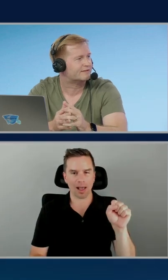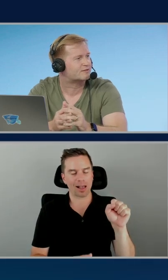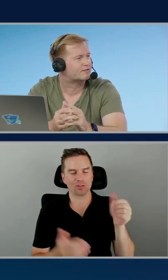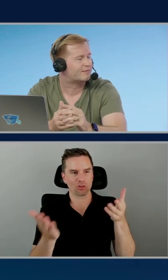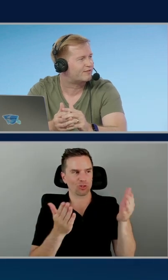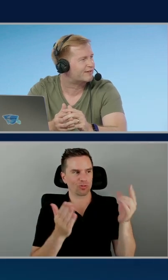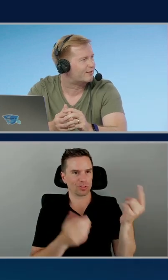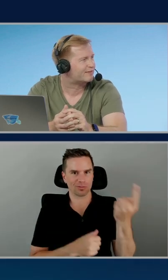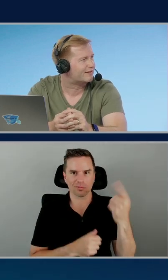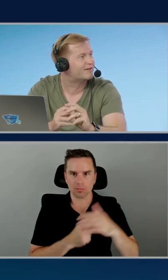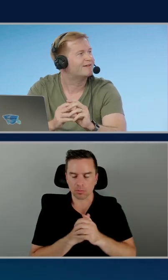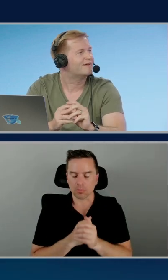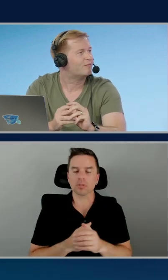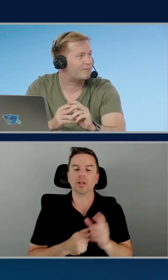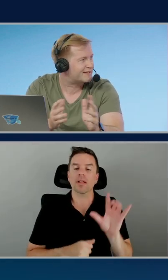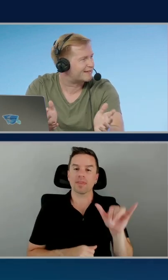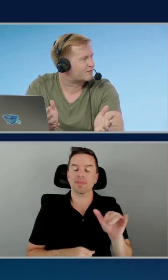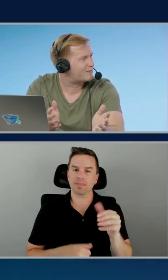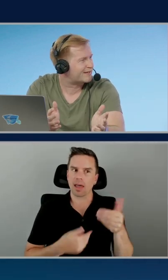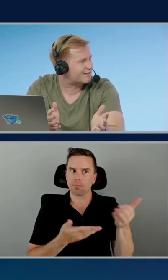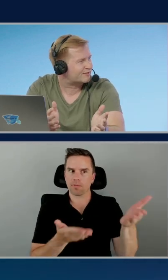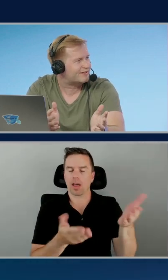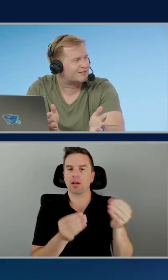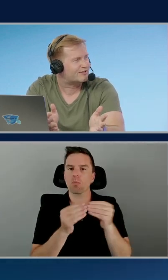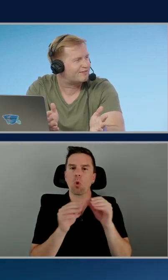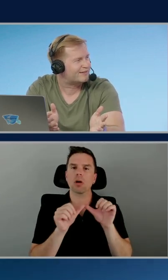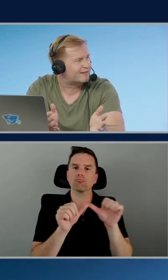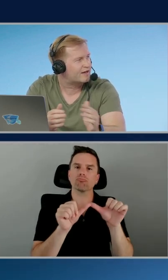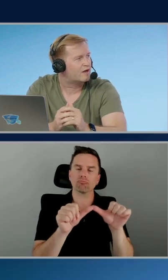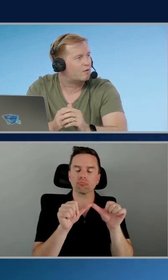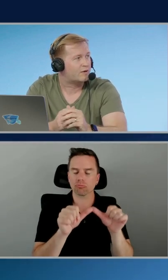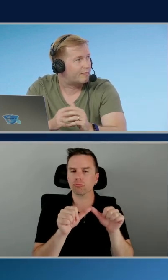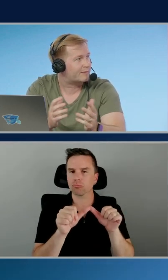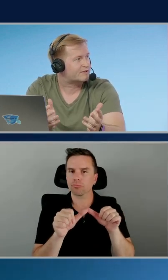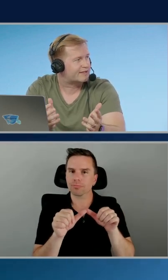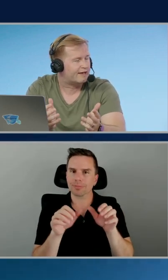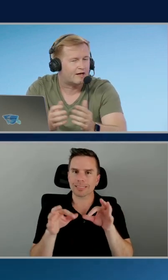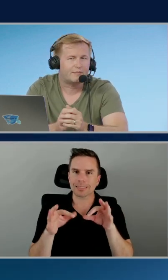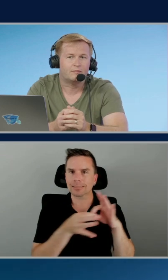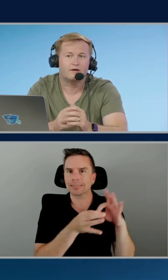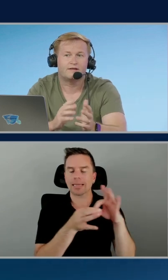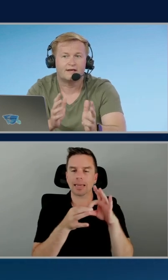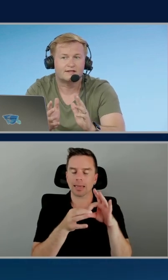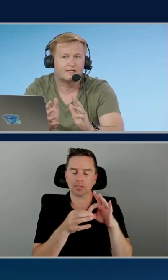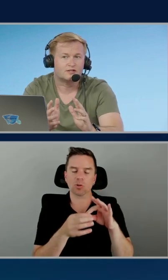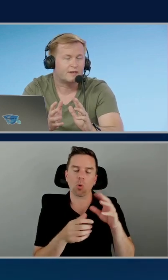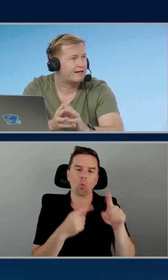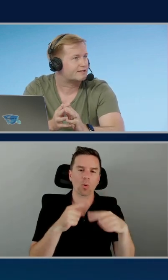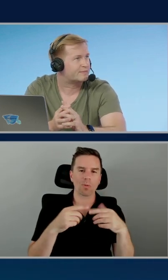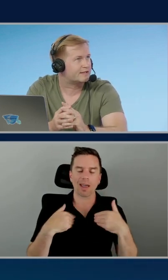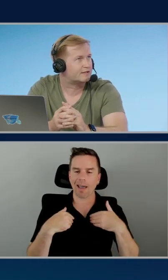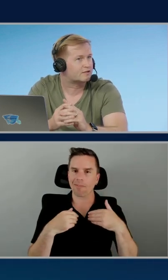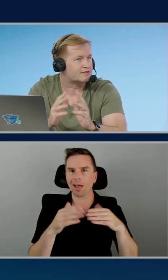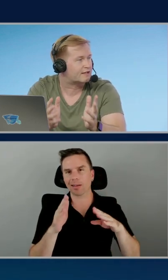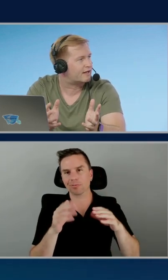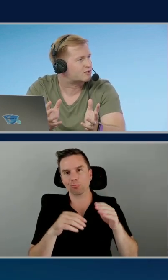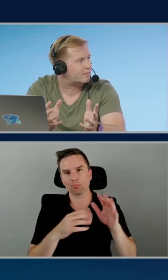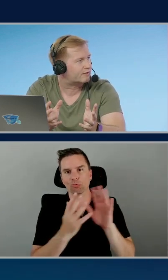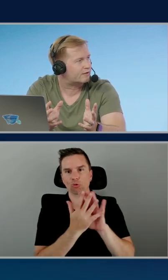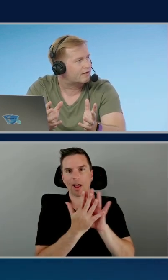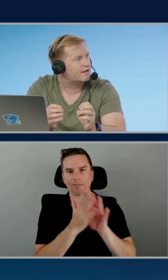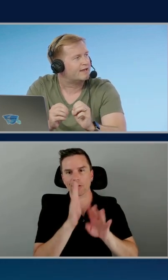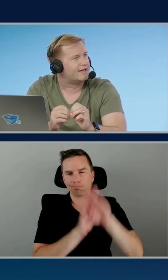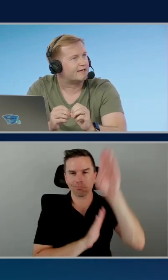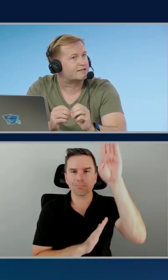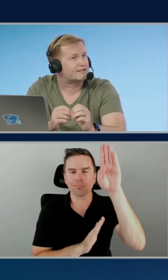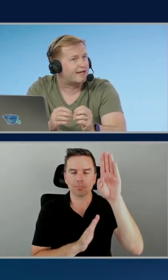and sort of comfort in knowing that when we did get those spikes in crazy traffic, we would be able to scale up. And one of the other challenges we had is because it's a larger